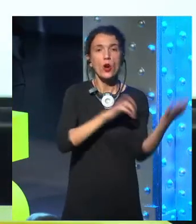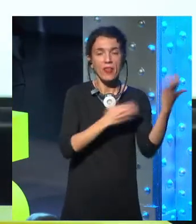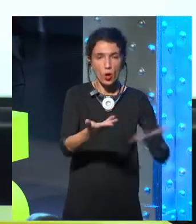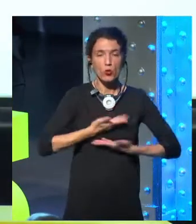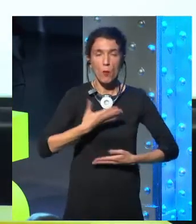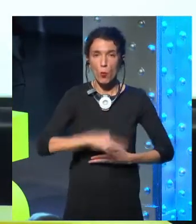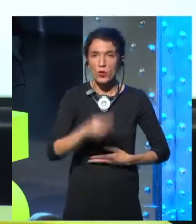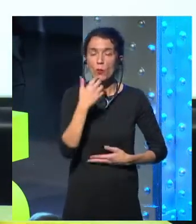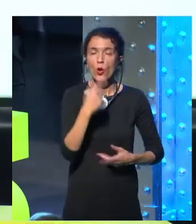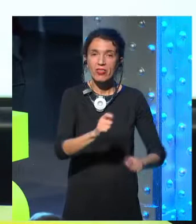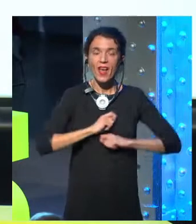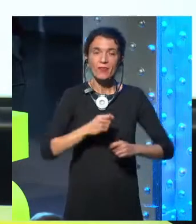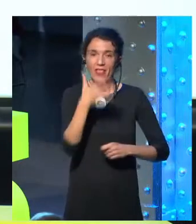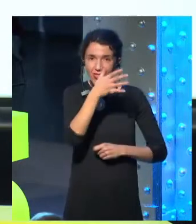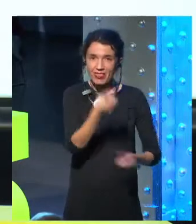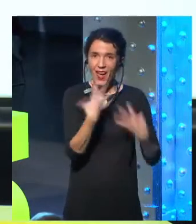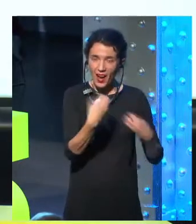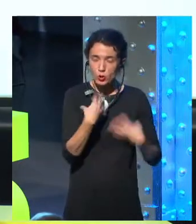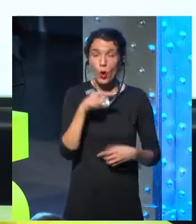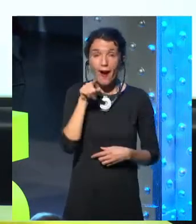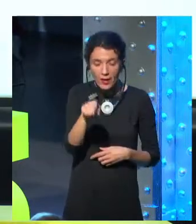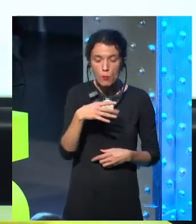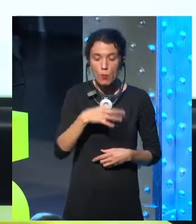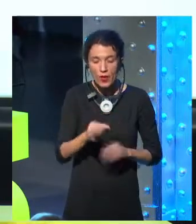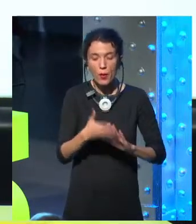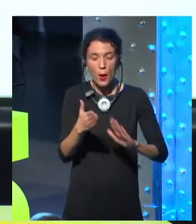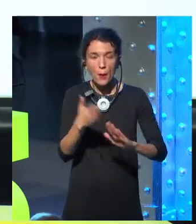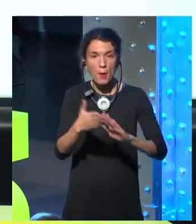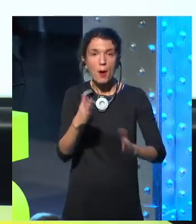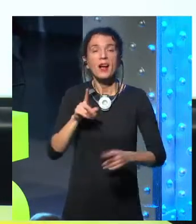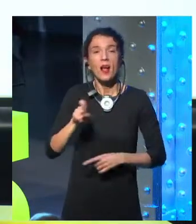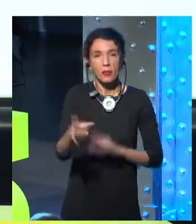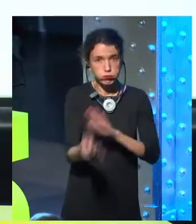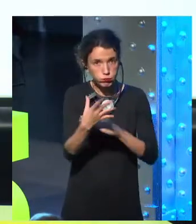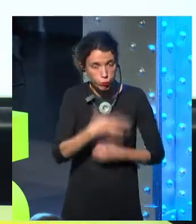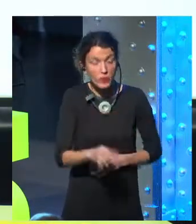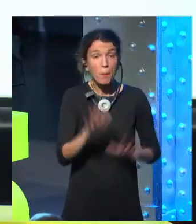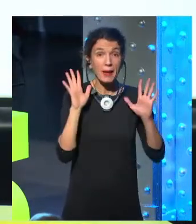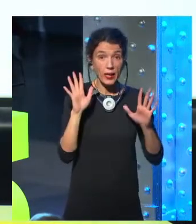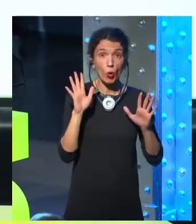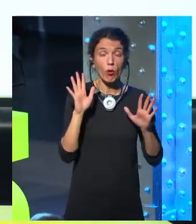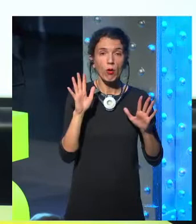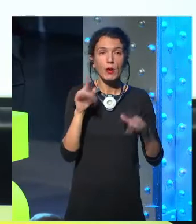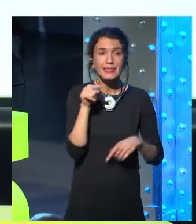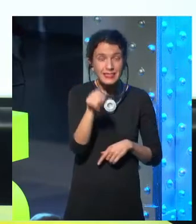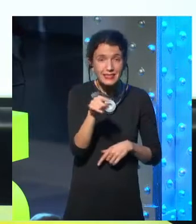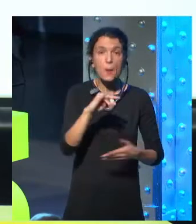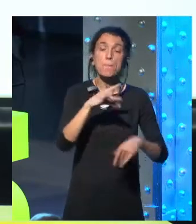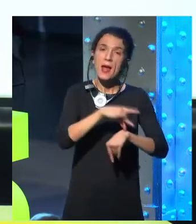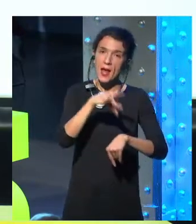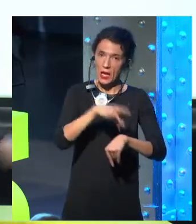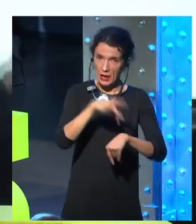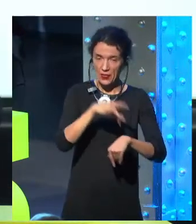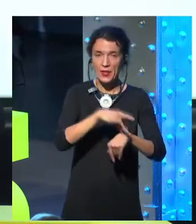likelihood of cancer. Then, the doctor can say, yes, this was this kind of cancer. That goes back into the system, and you get a feedback loop. That